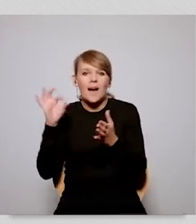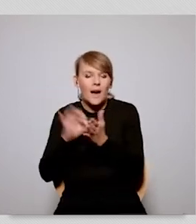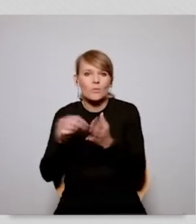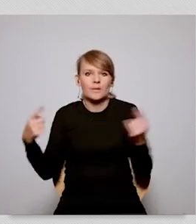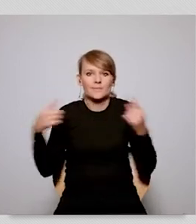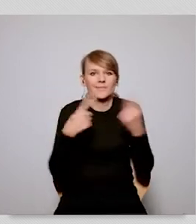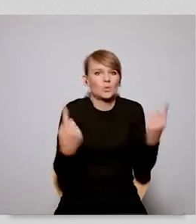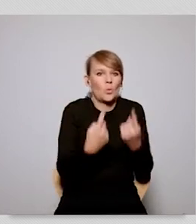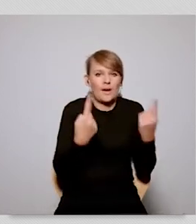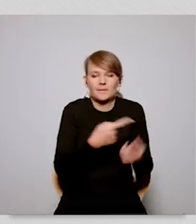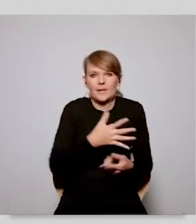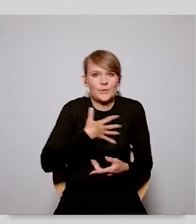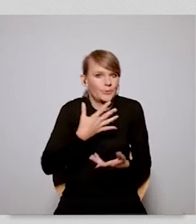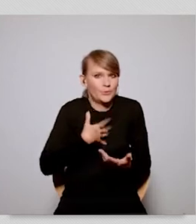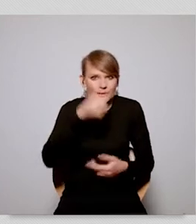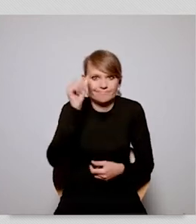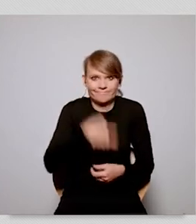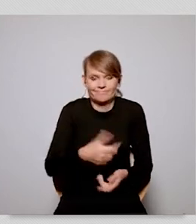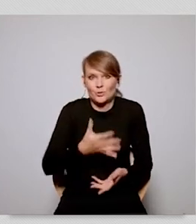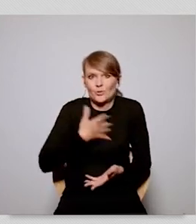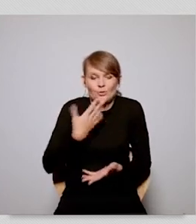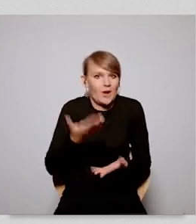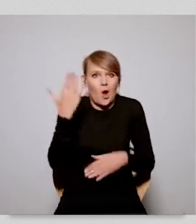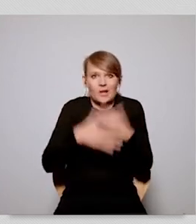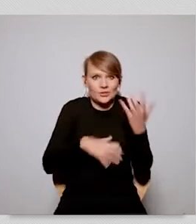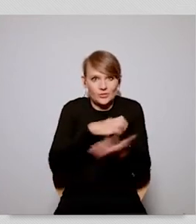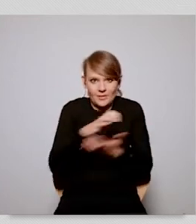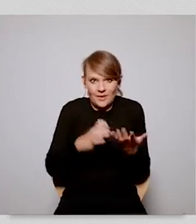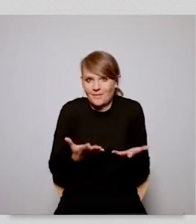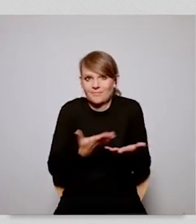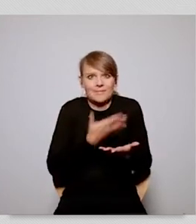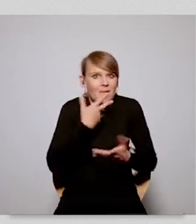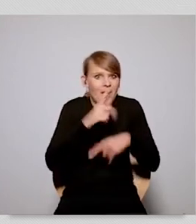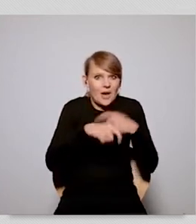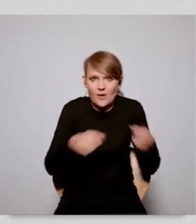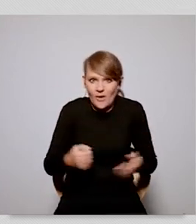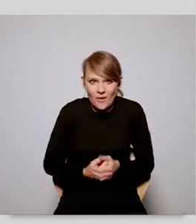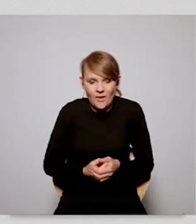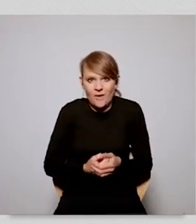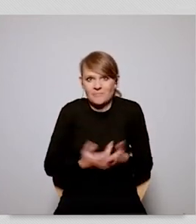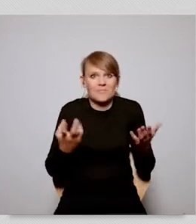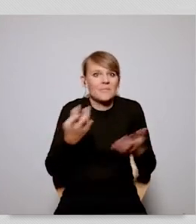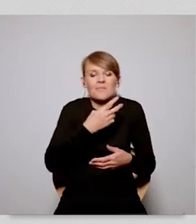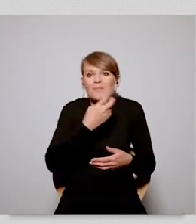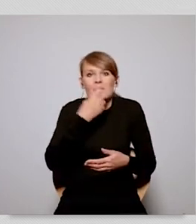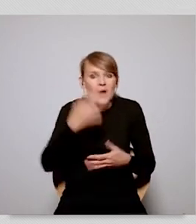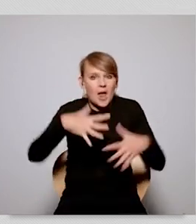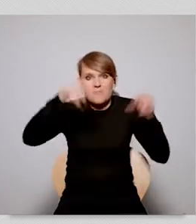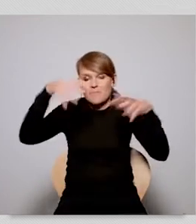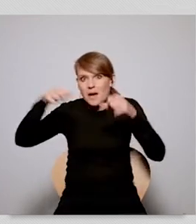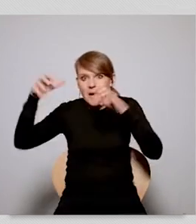hopelessness a sense of doom i believe that there are no solutions that a blackout is